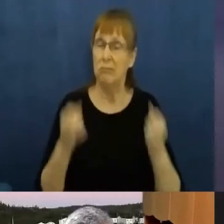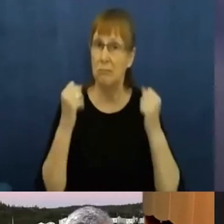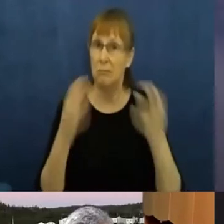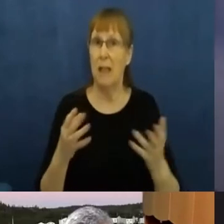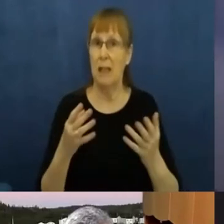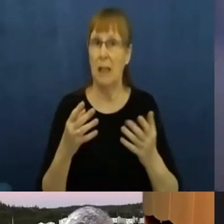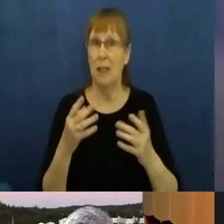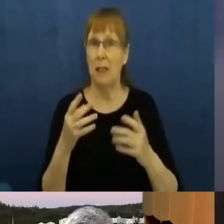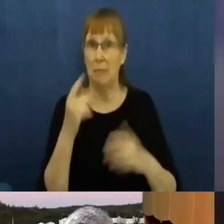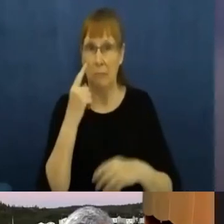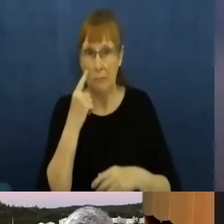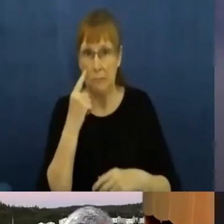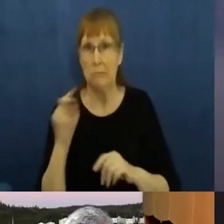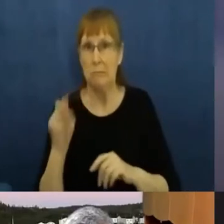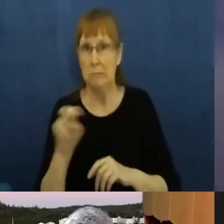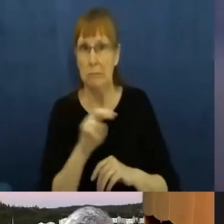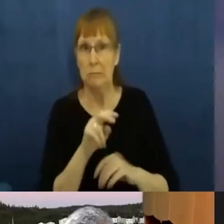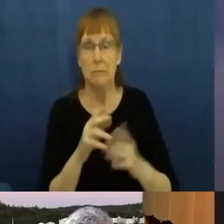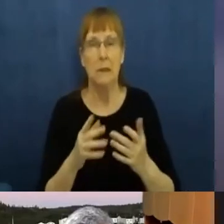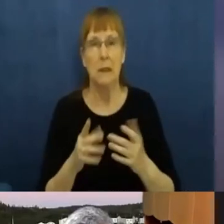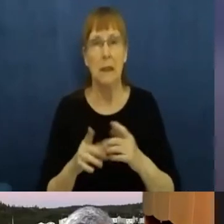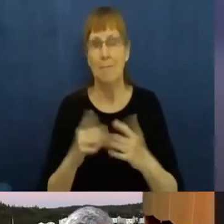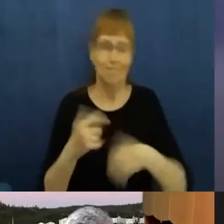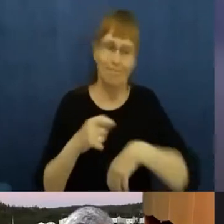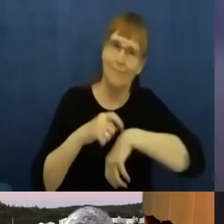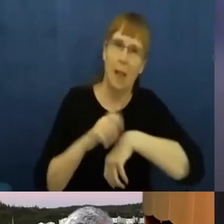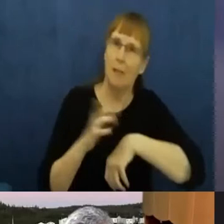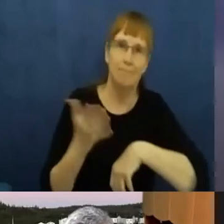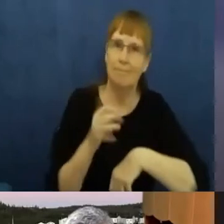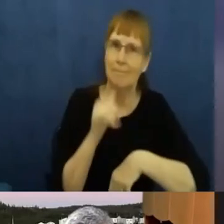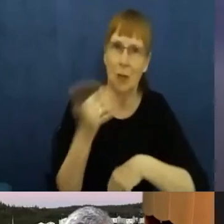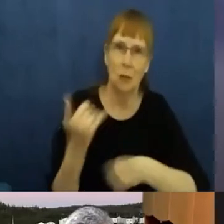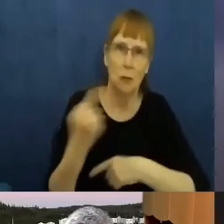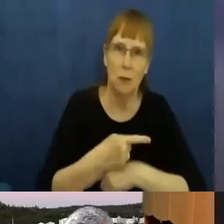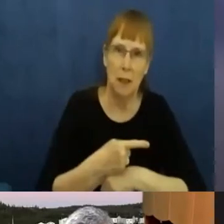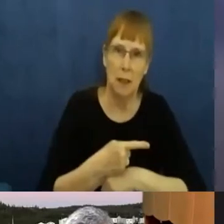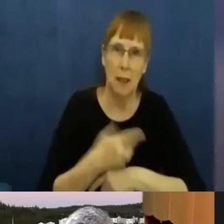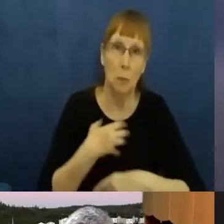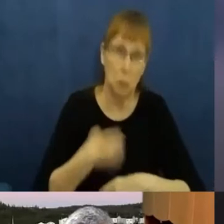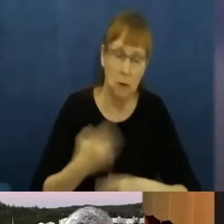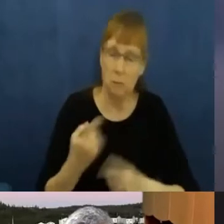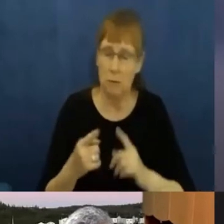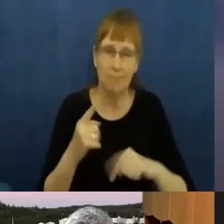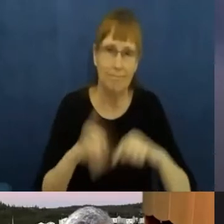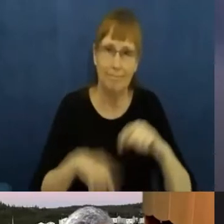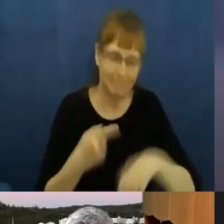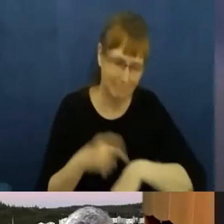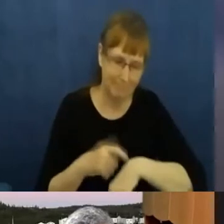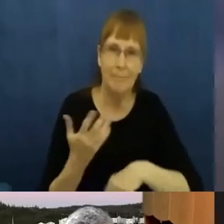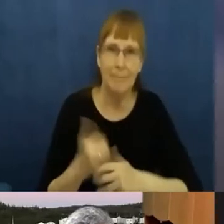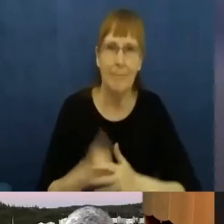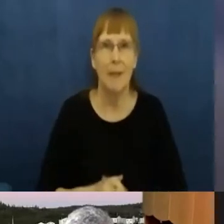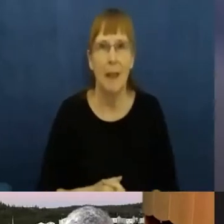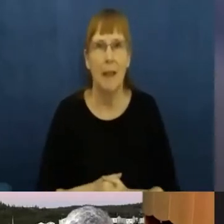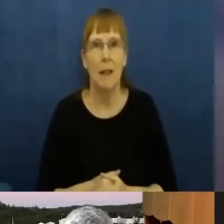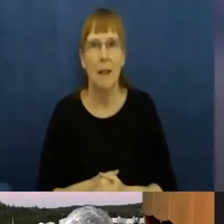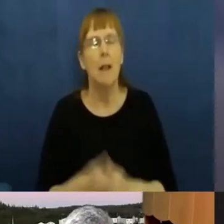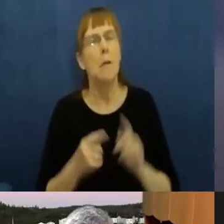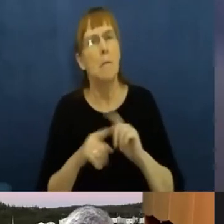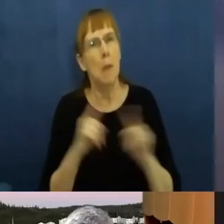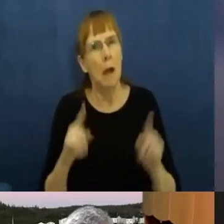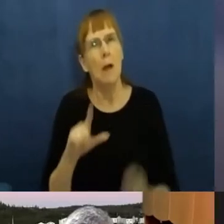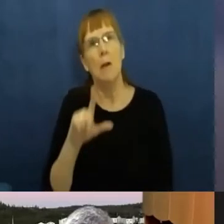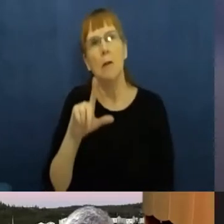today, as much as I'd like to. But to answer your question, I think one of the things that a Lieutenant Governor can do,